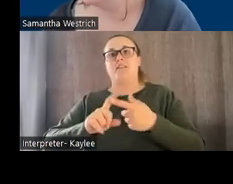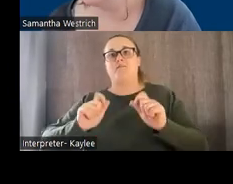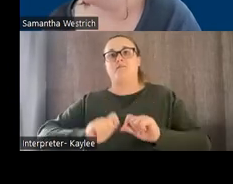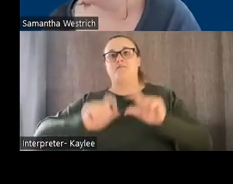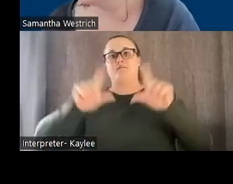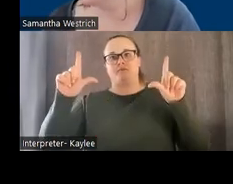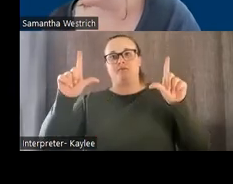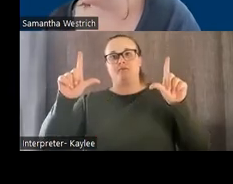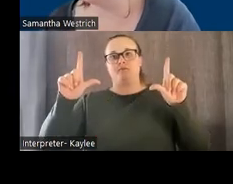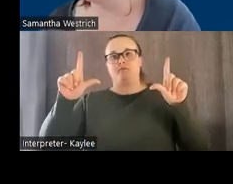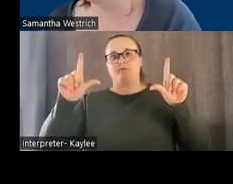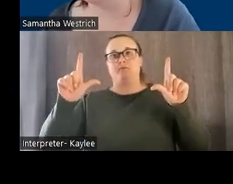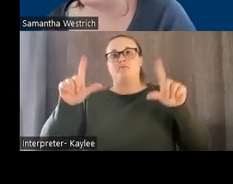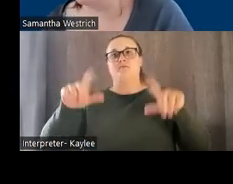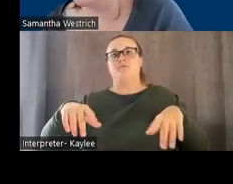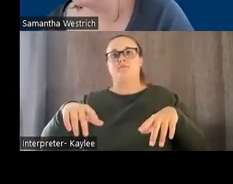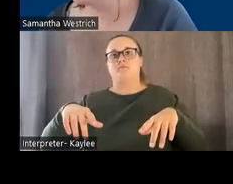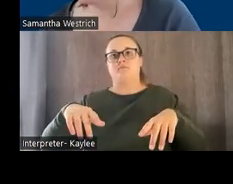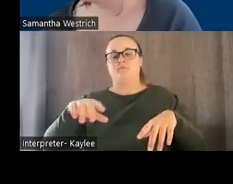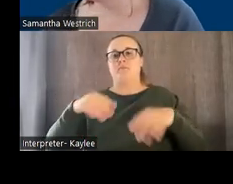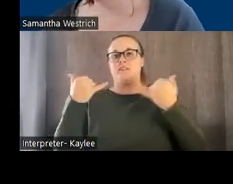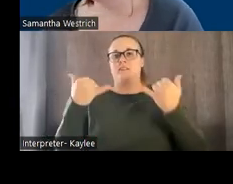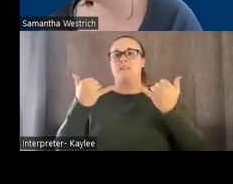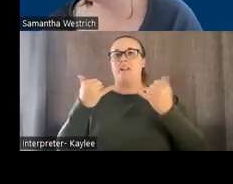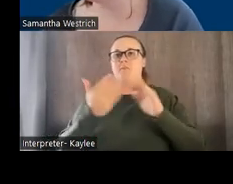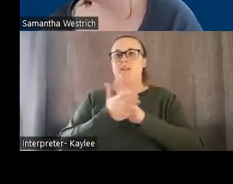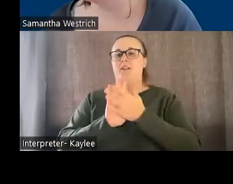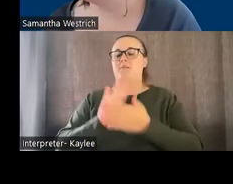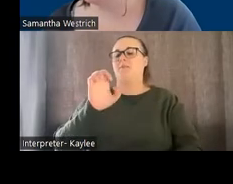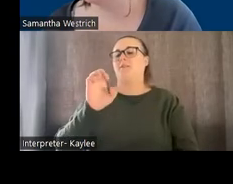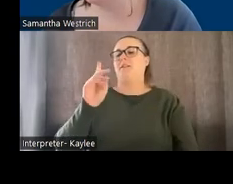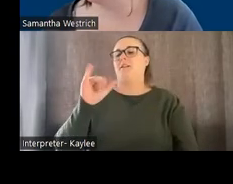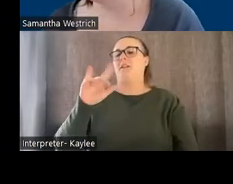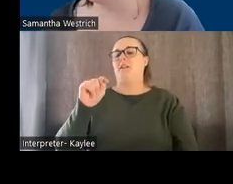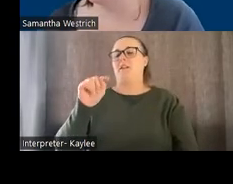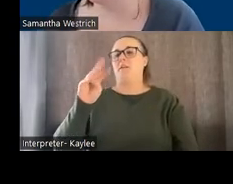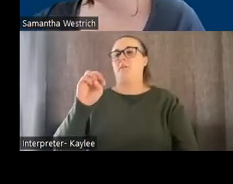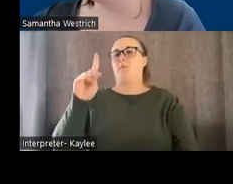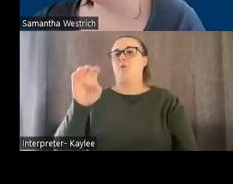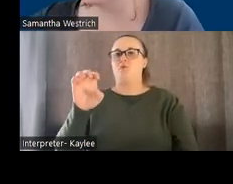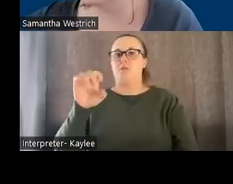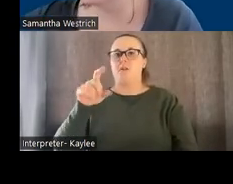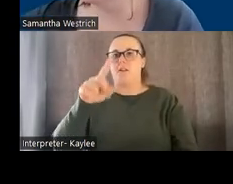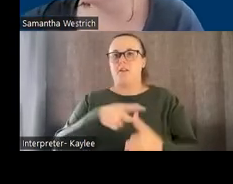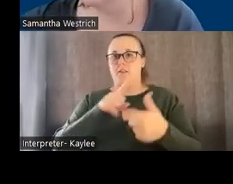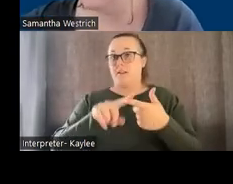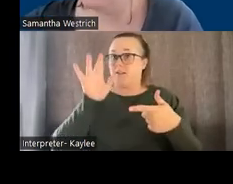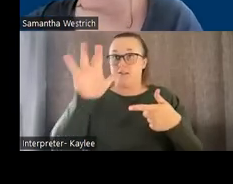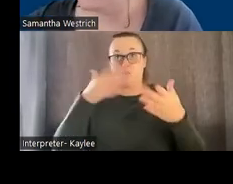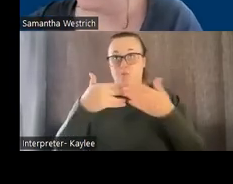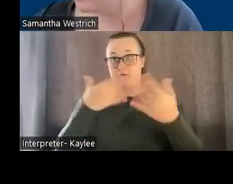pencil button and it puts you in edit mode. And then you just select the button that you would like to change. So for instance,